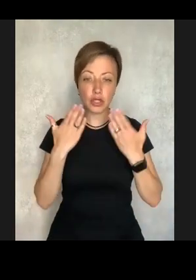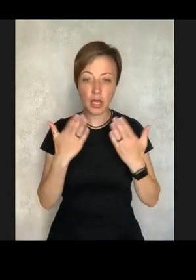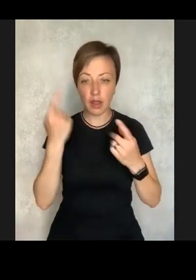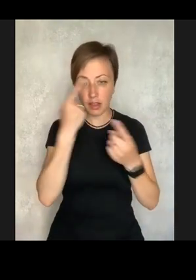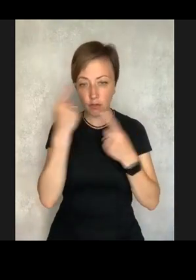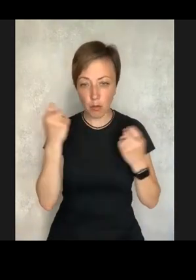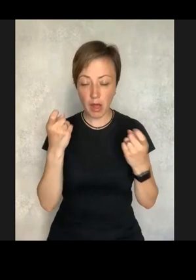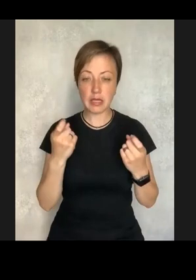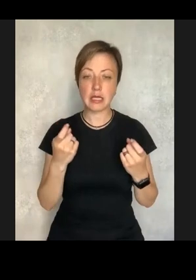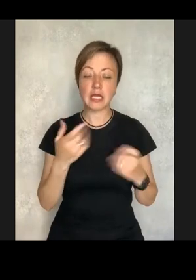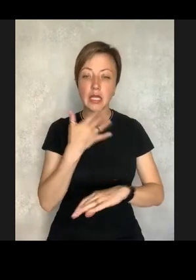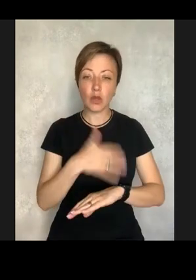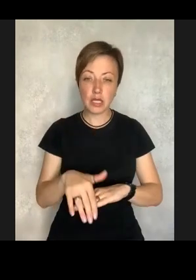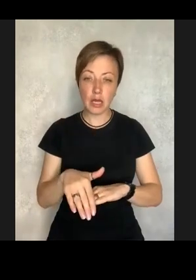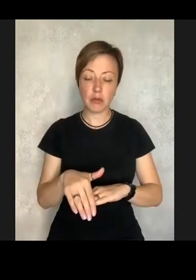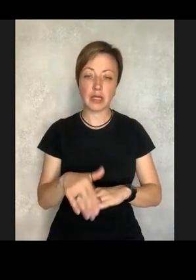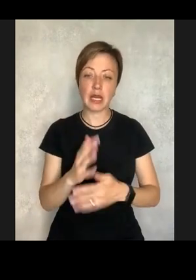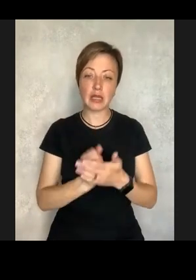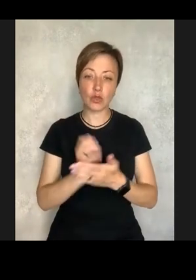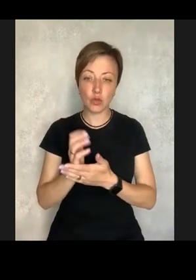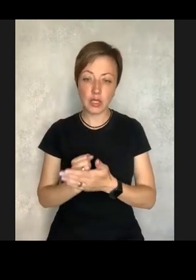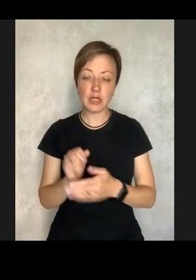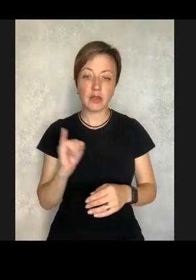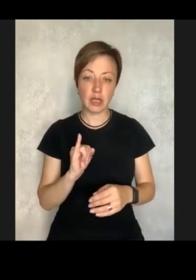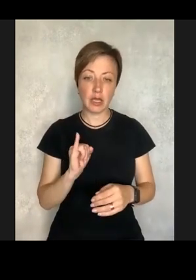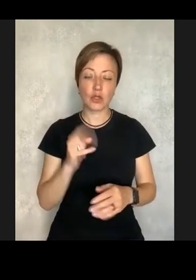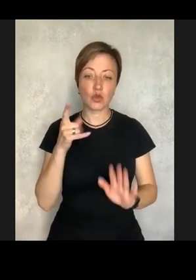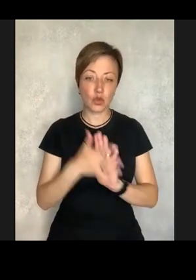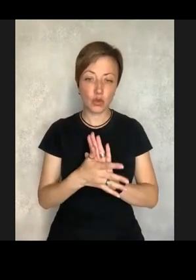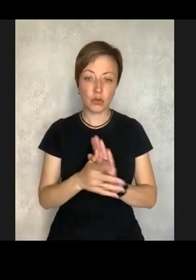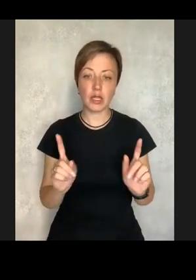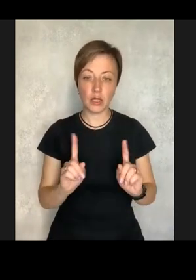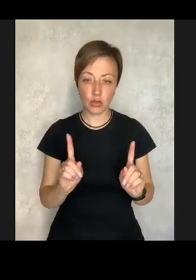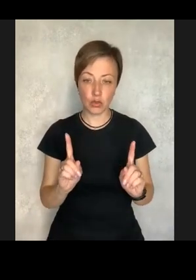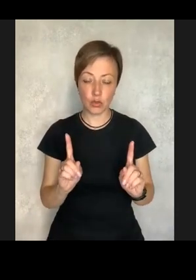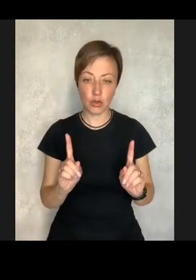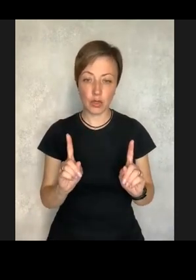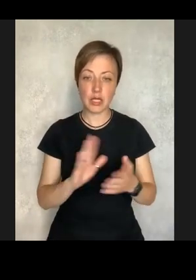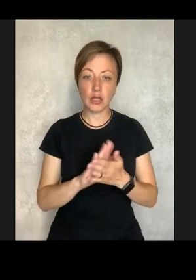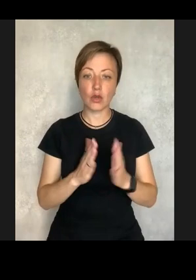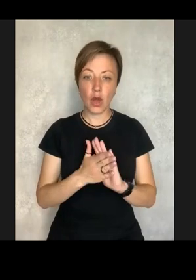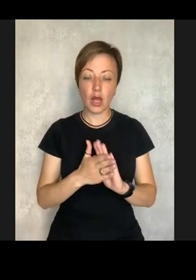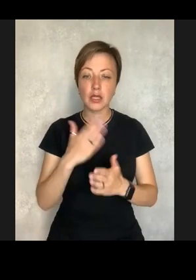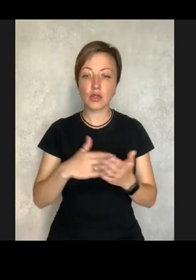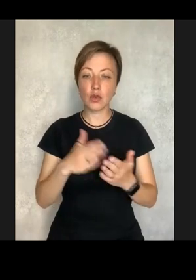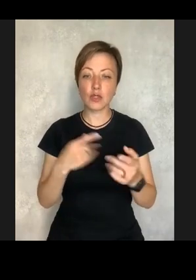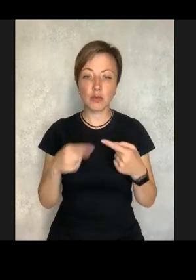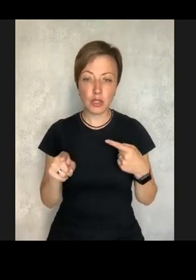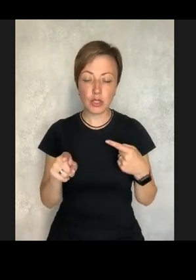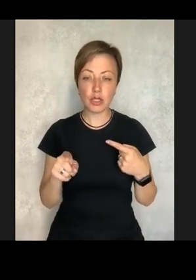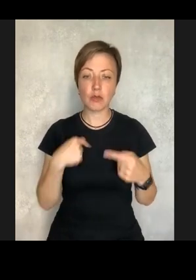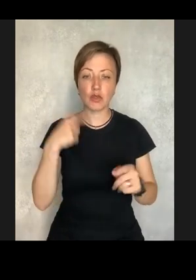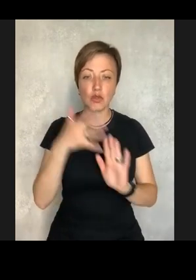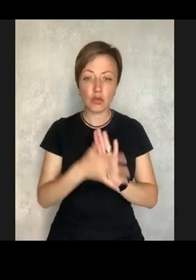I was reading a lot from the international sources, and I came to realize